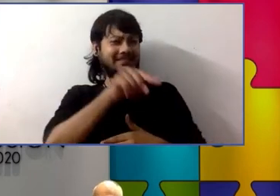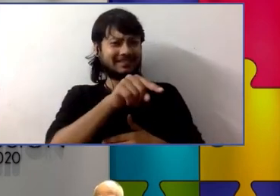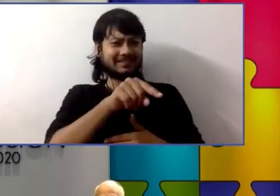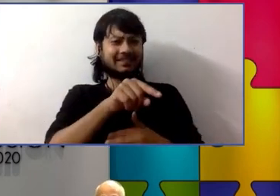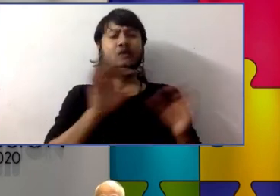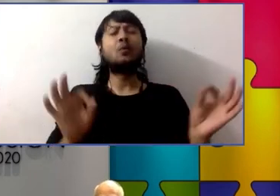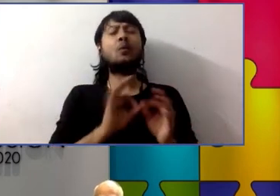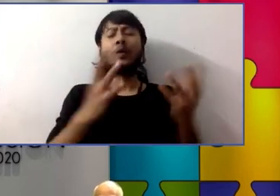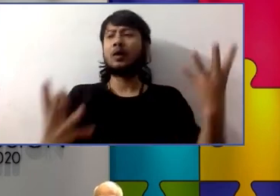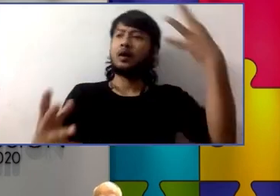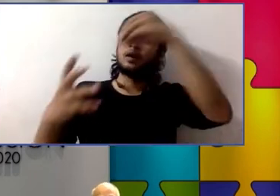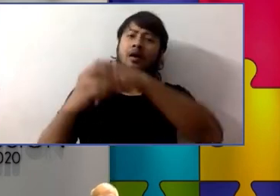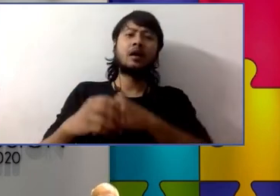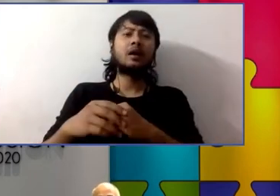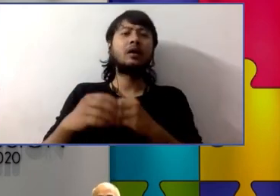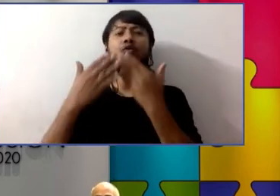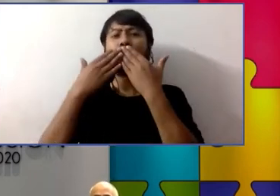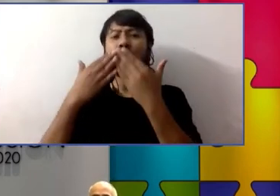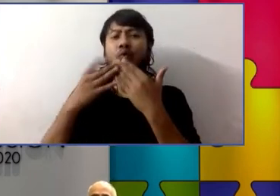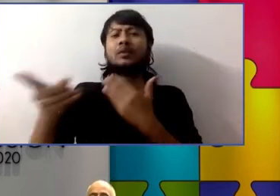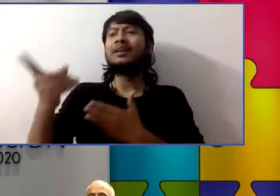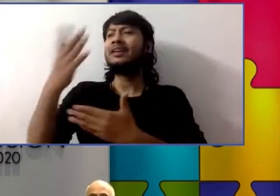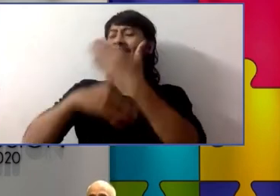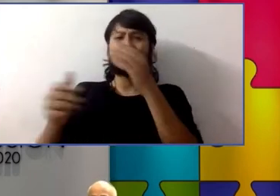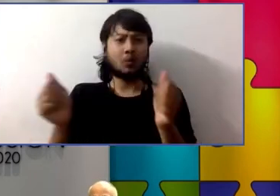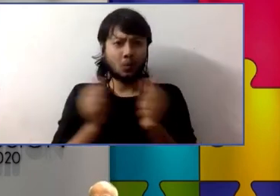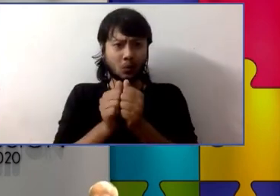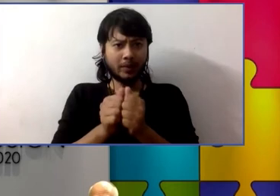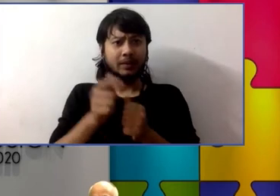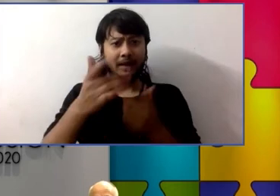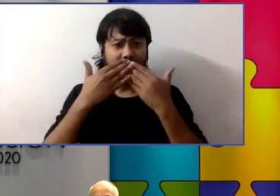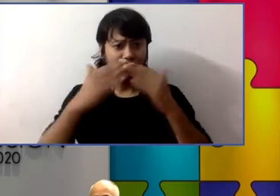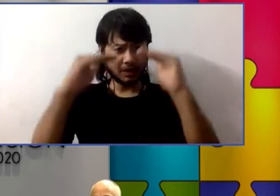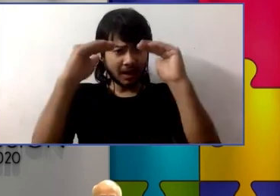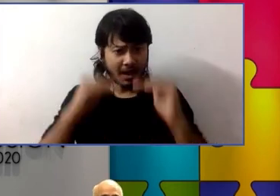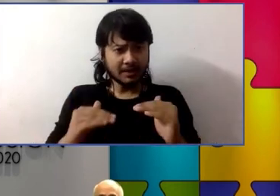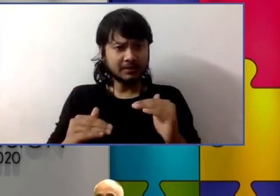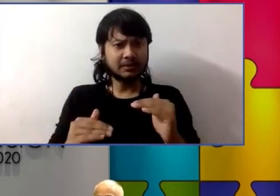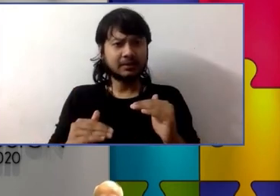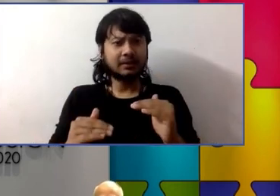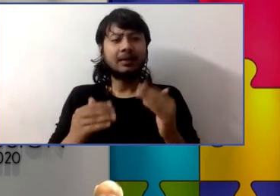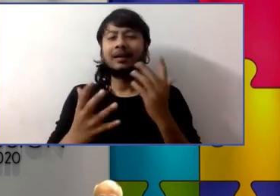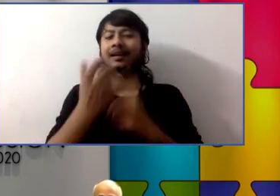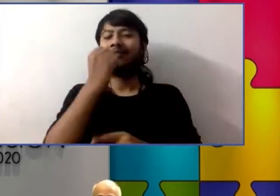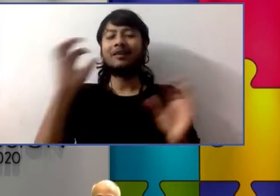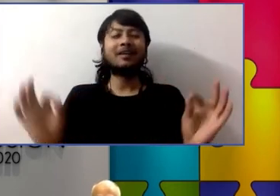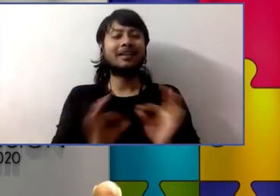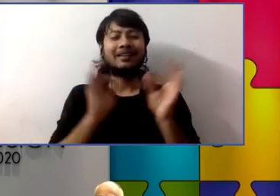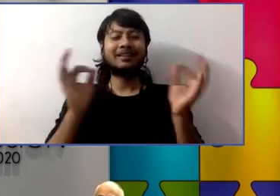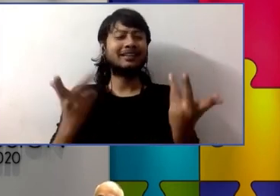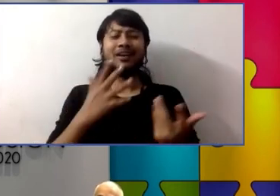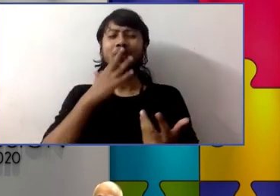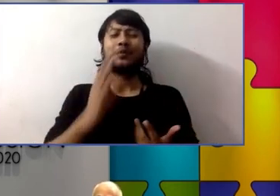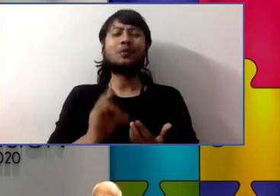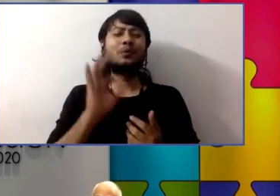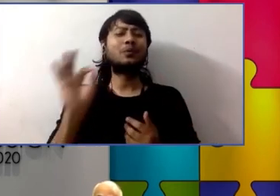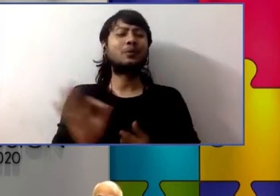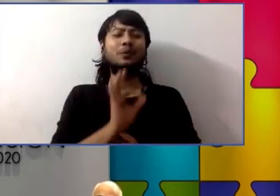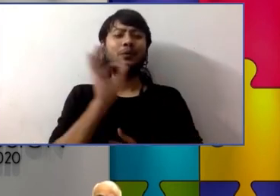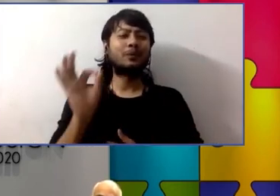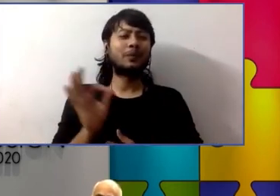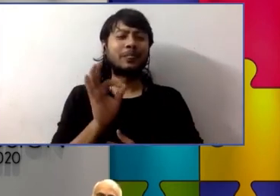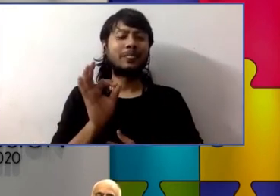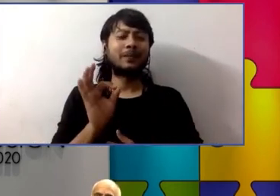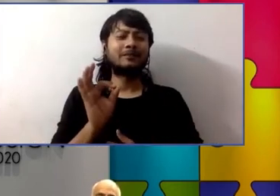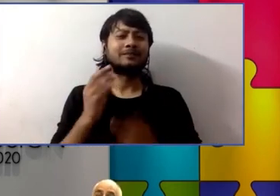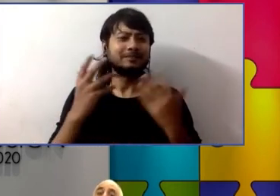in their academic experience but there's also the whole social emotional part of going through school i think part of it is academic but part of it is